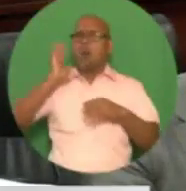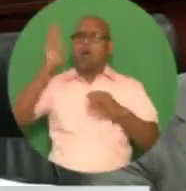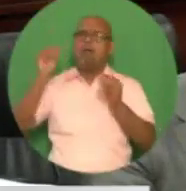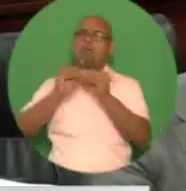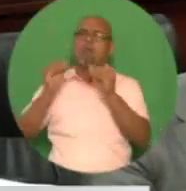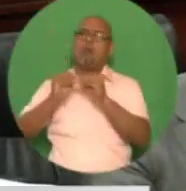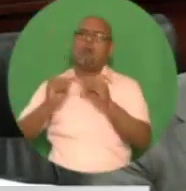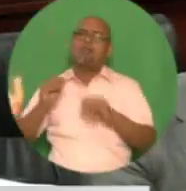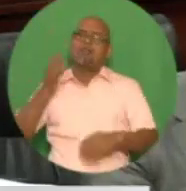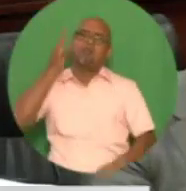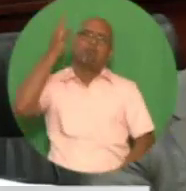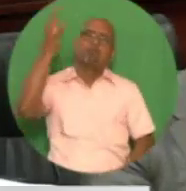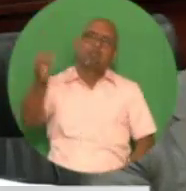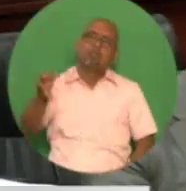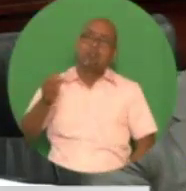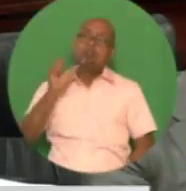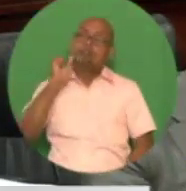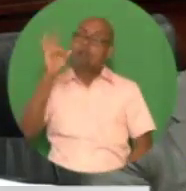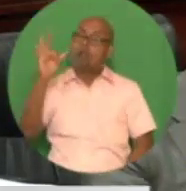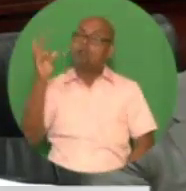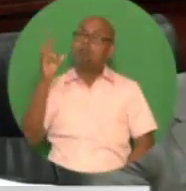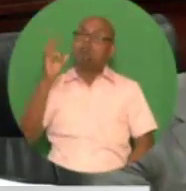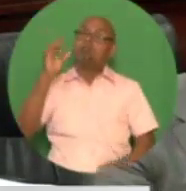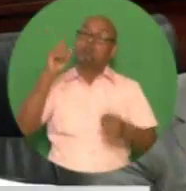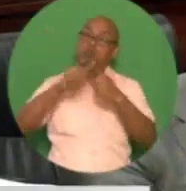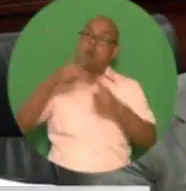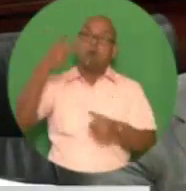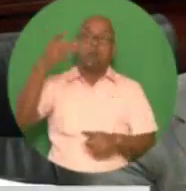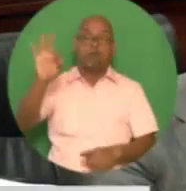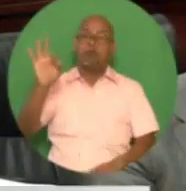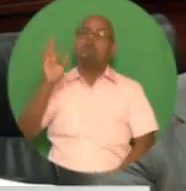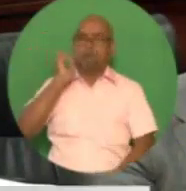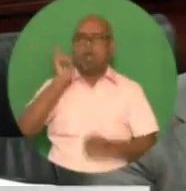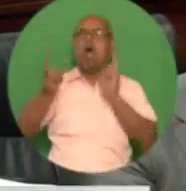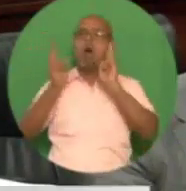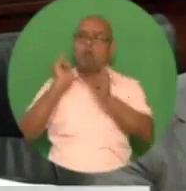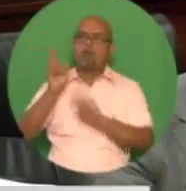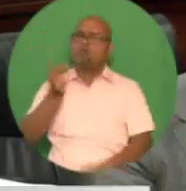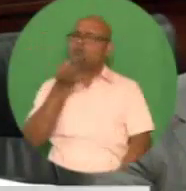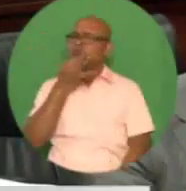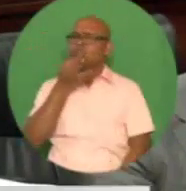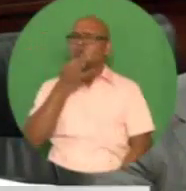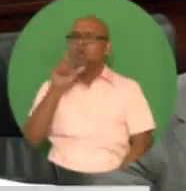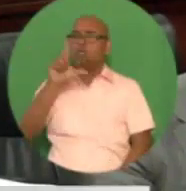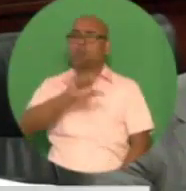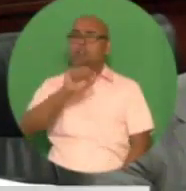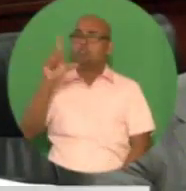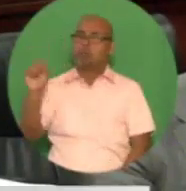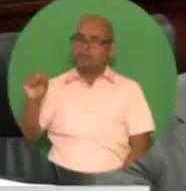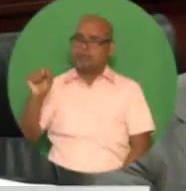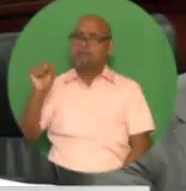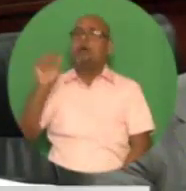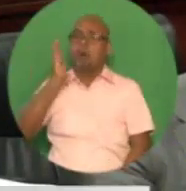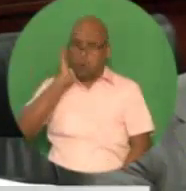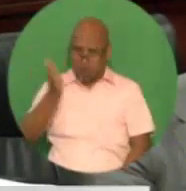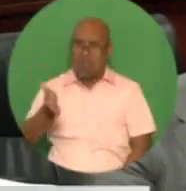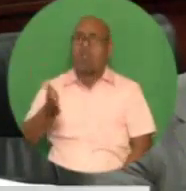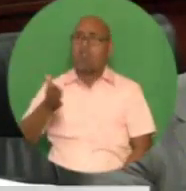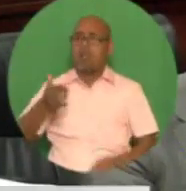The San Fernando to Point Fortin highway is advancing to completion in 2020, with road